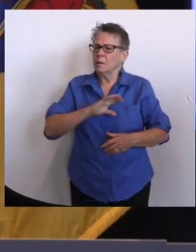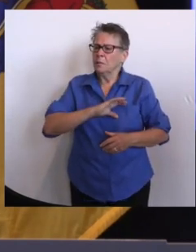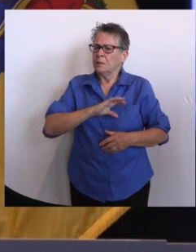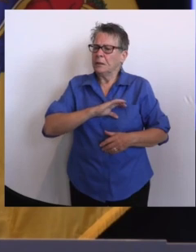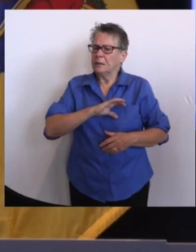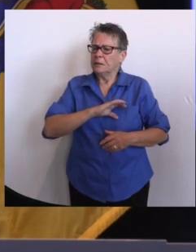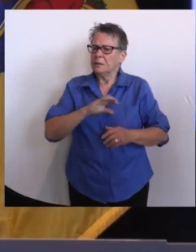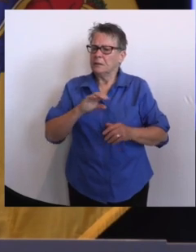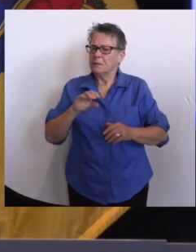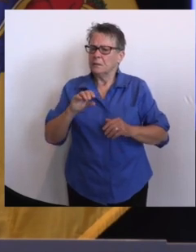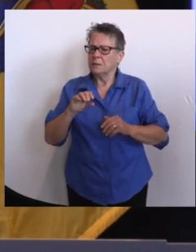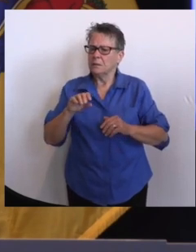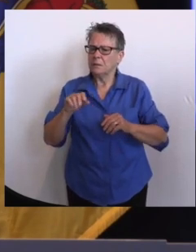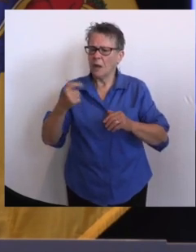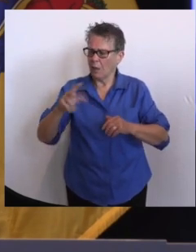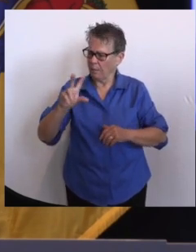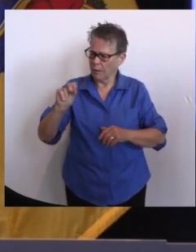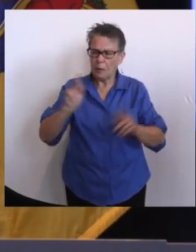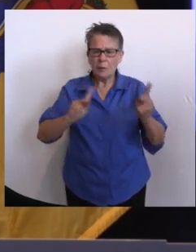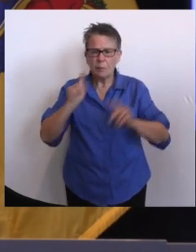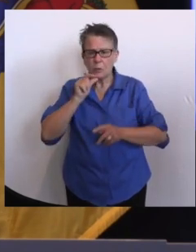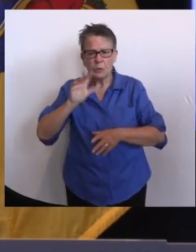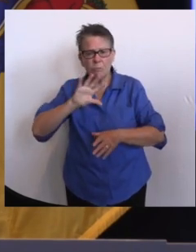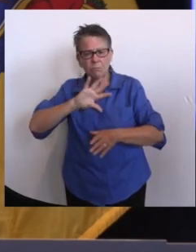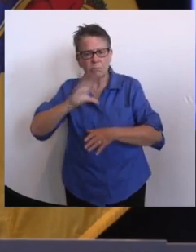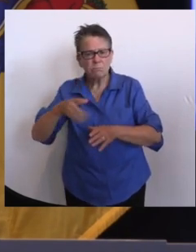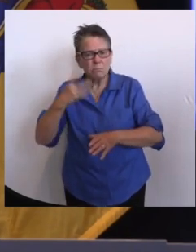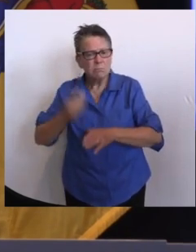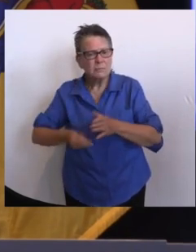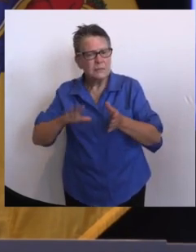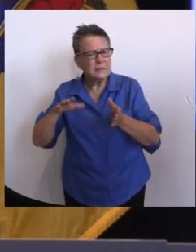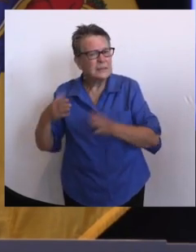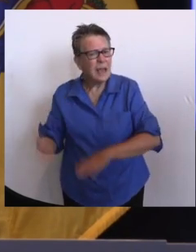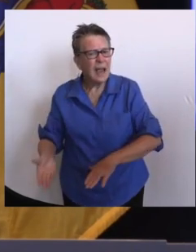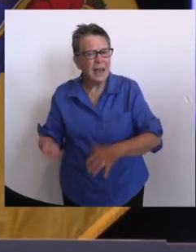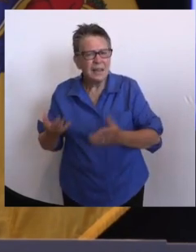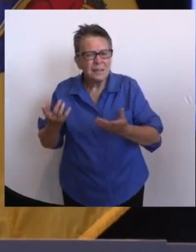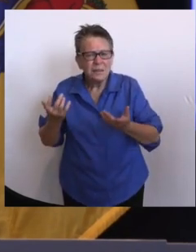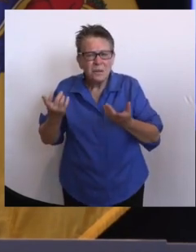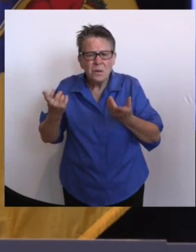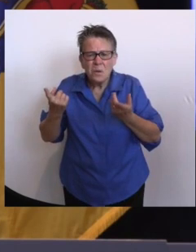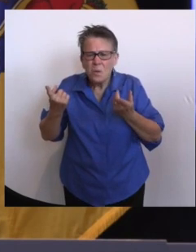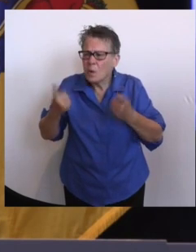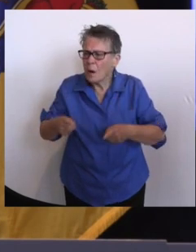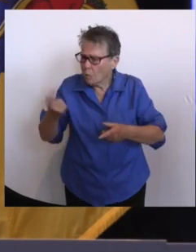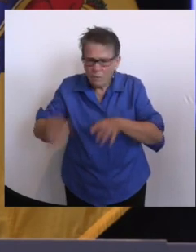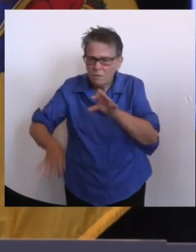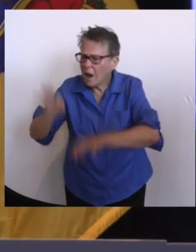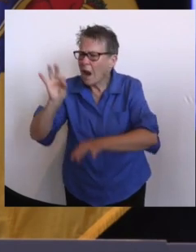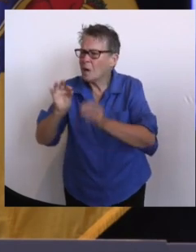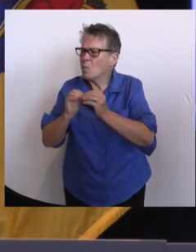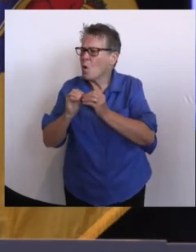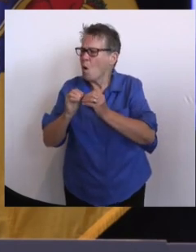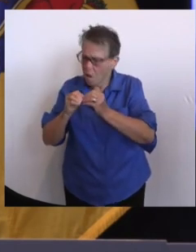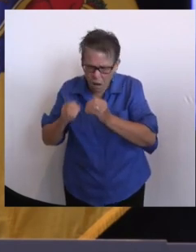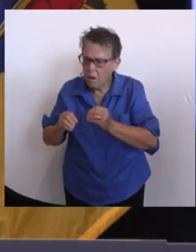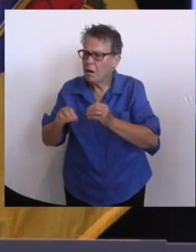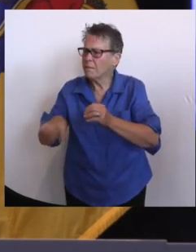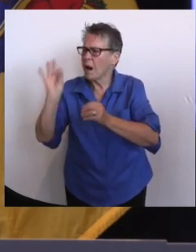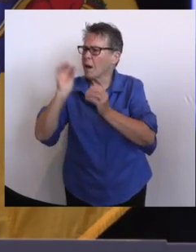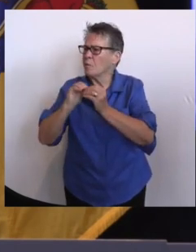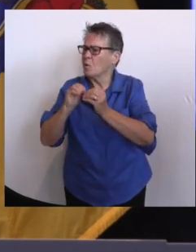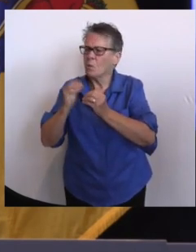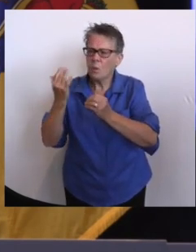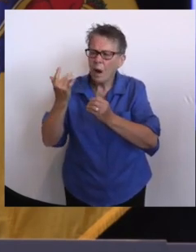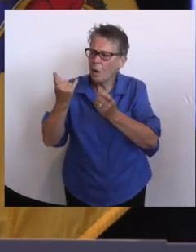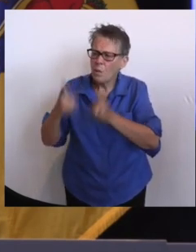to, to elaborate on what you mentioned about the letters. I mean, it is overwhelming that law enforcement is taking so much of